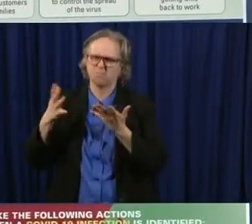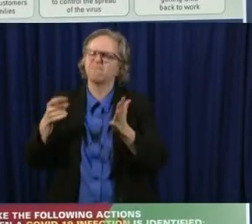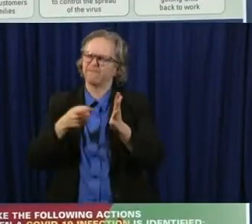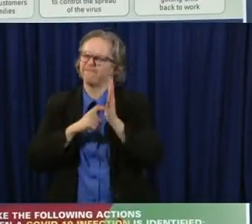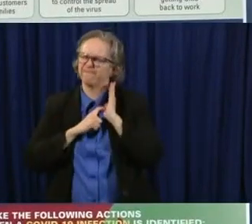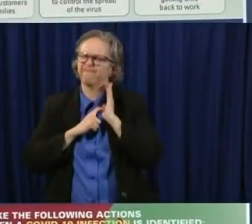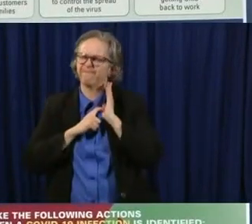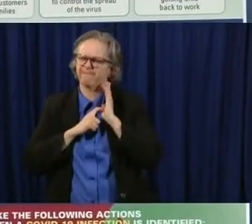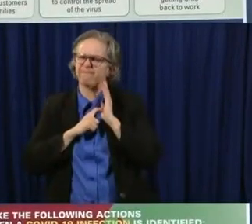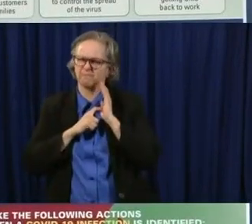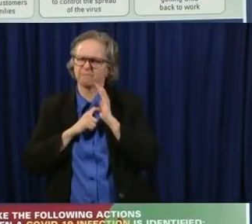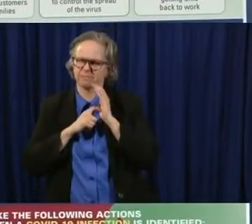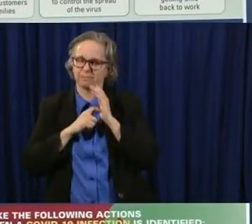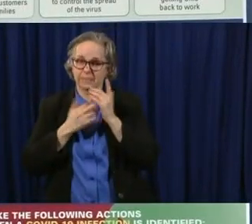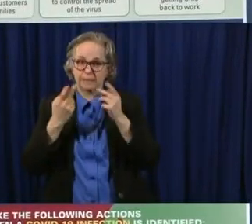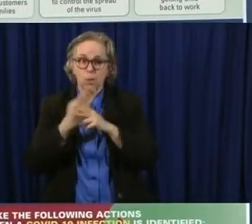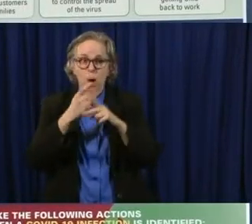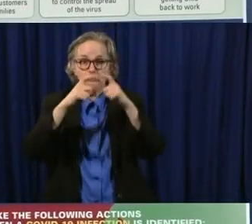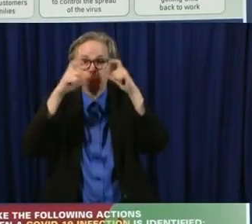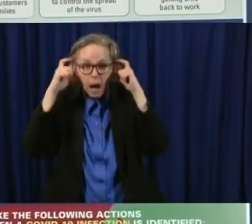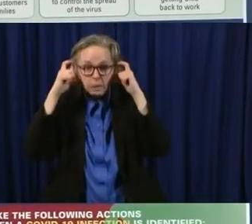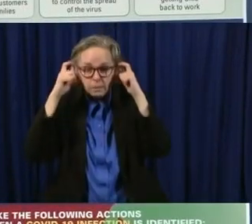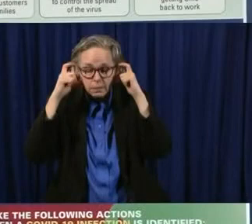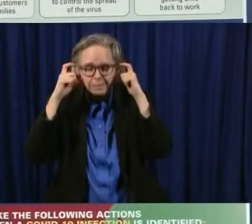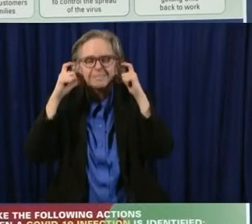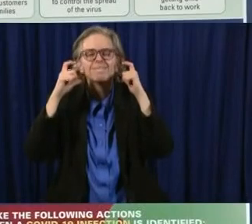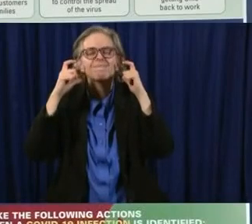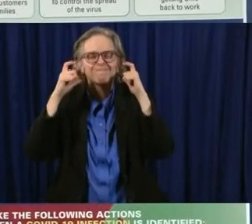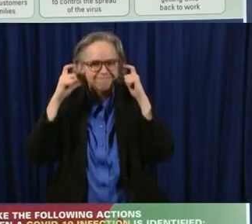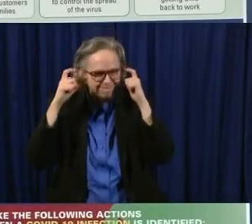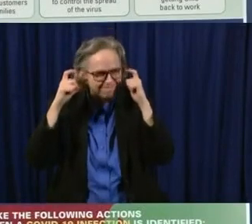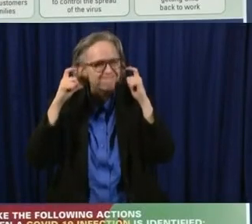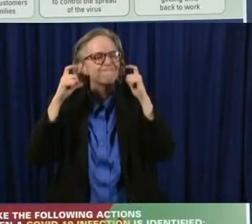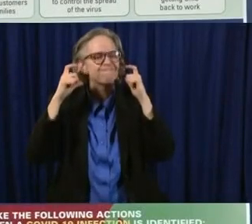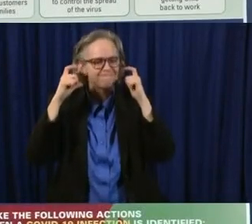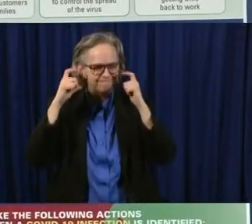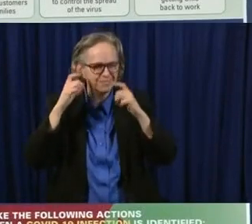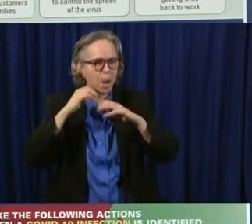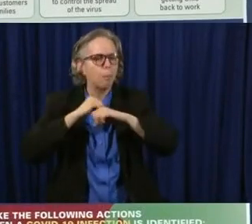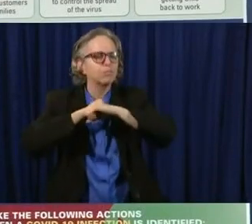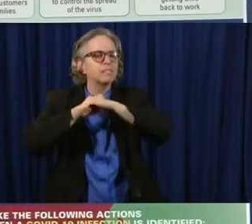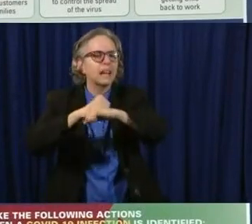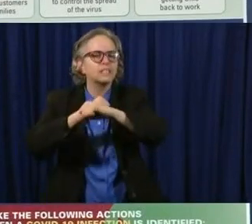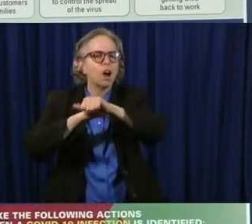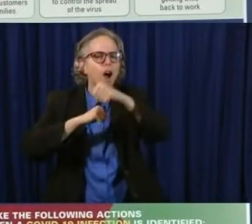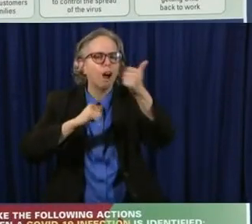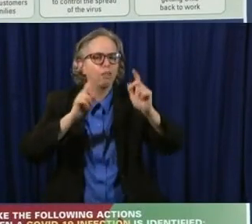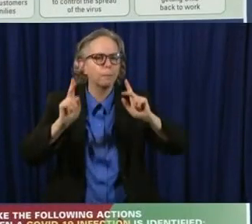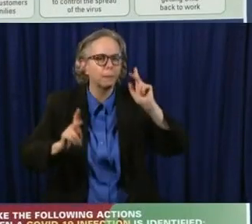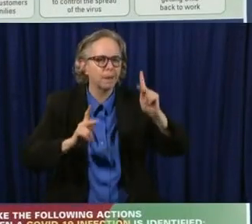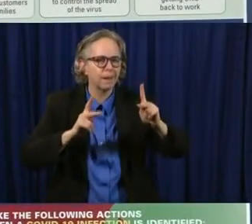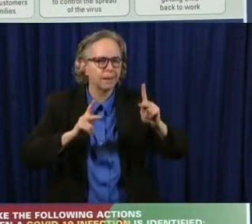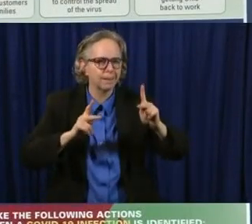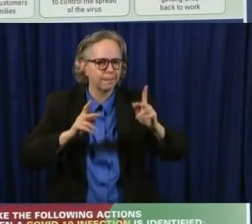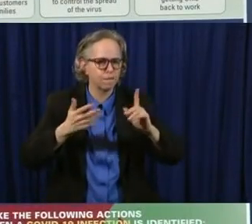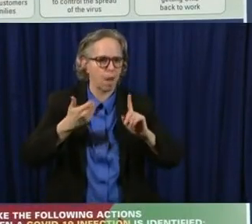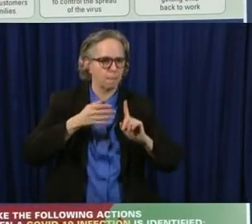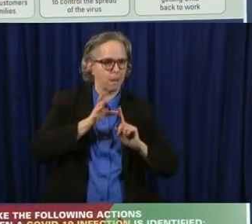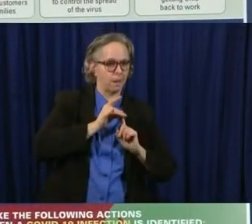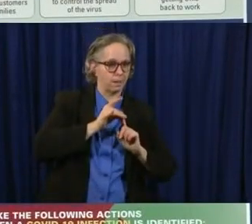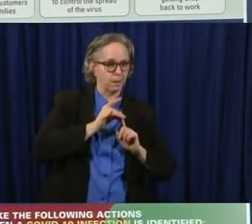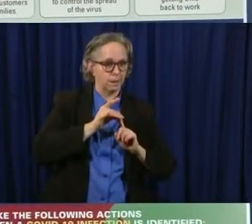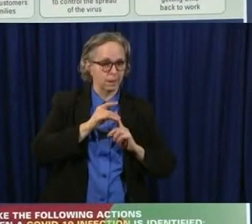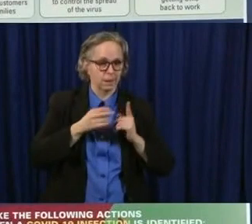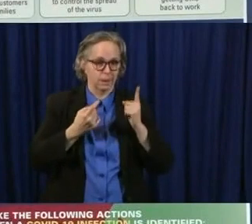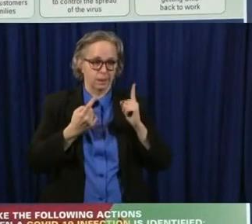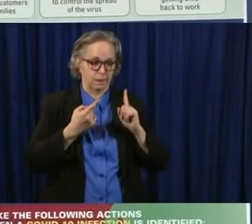when you put that on facial covering, you're protecting the other person. And so when two people do that, um,